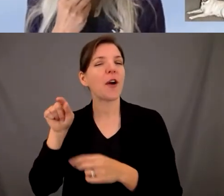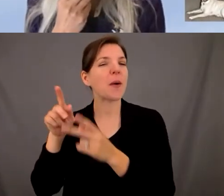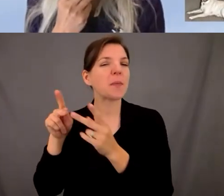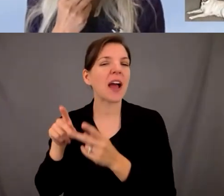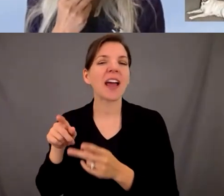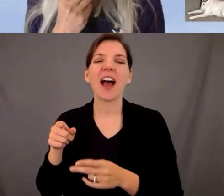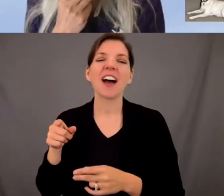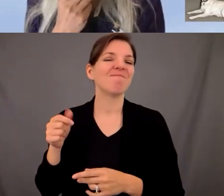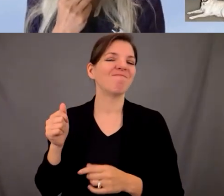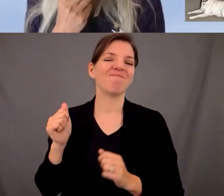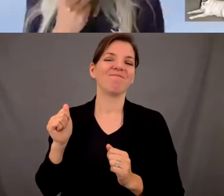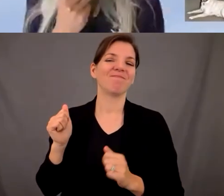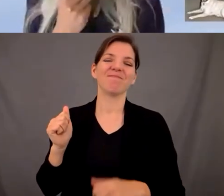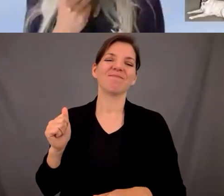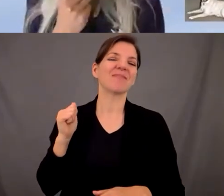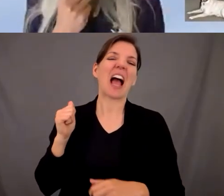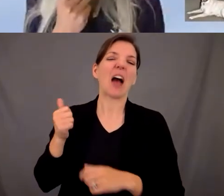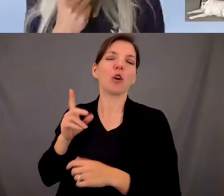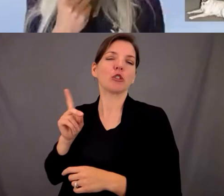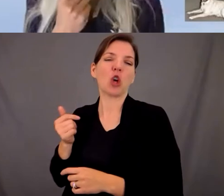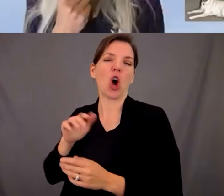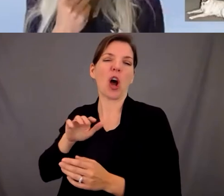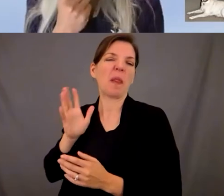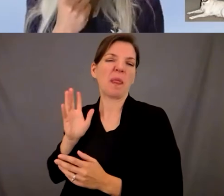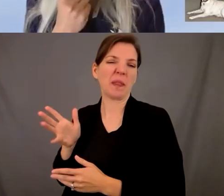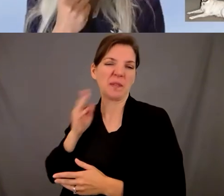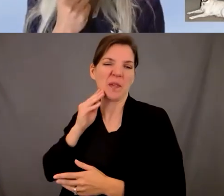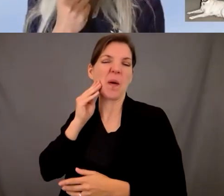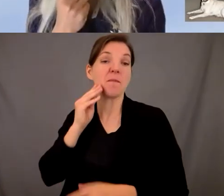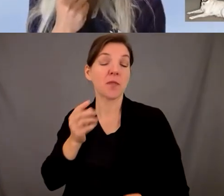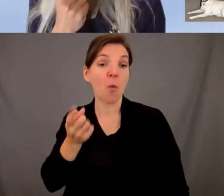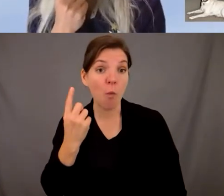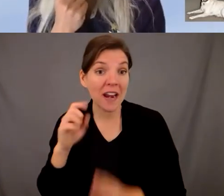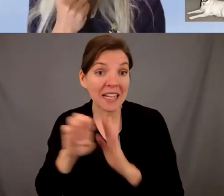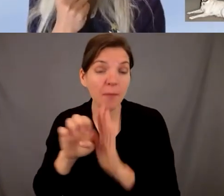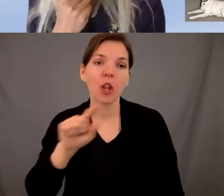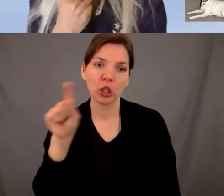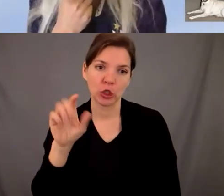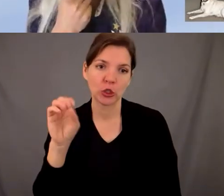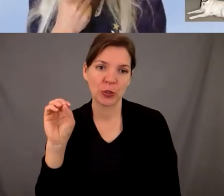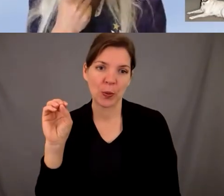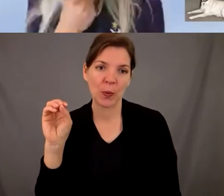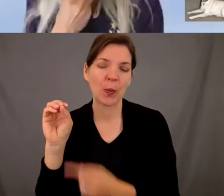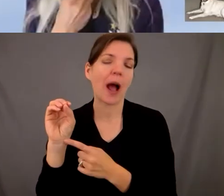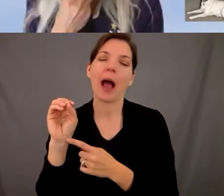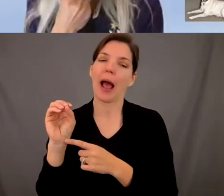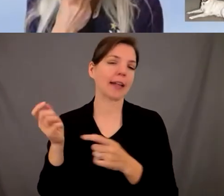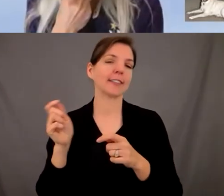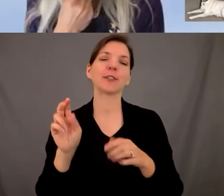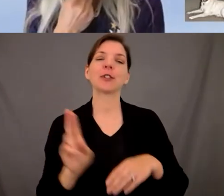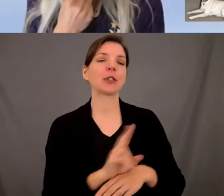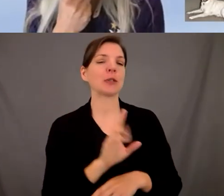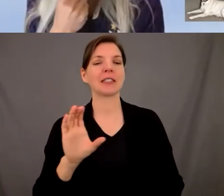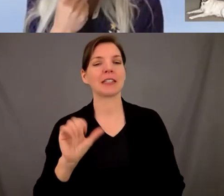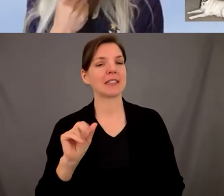dog and seek to use a white cane instead right places like the zoo was a great example of that like that could also be a safety and a